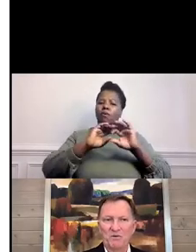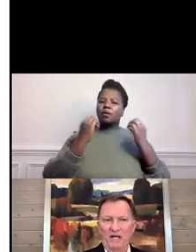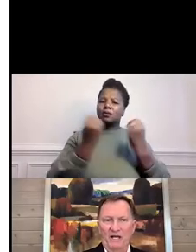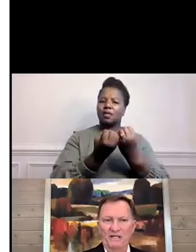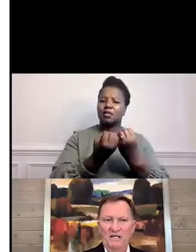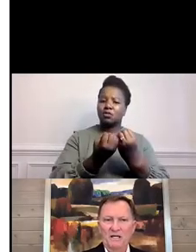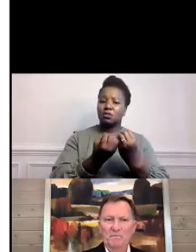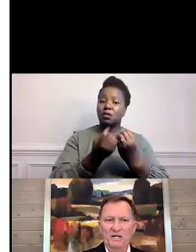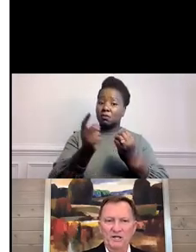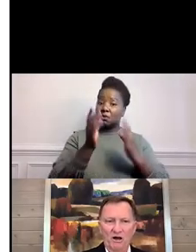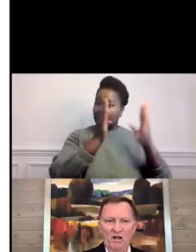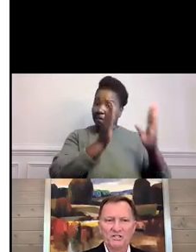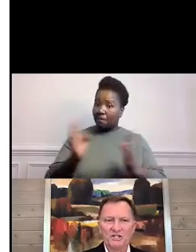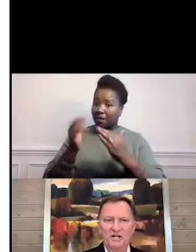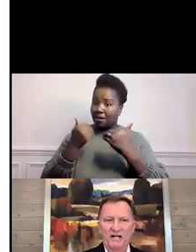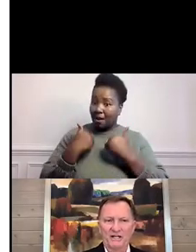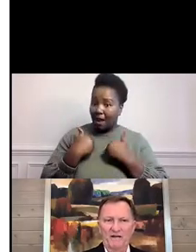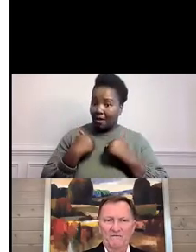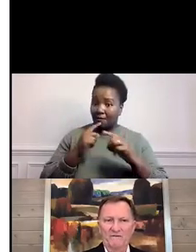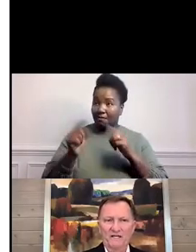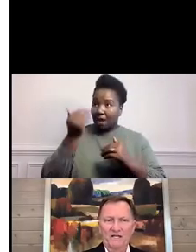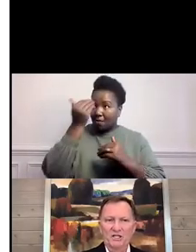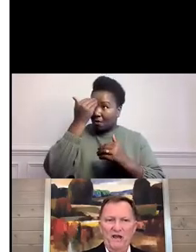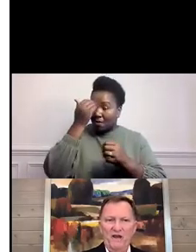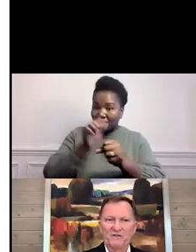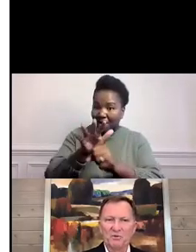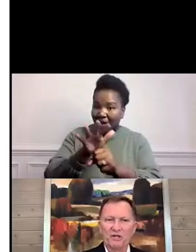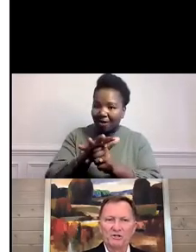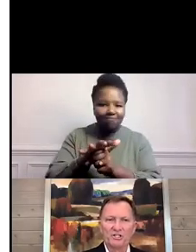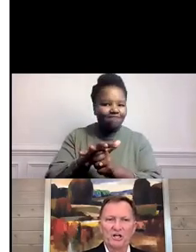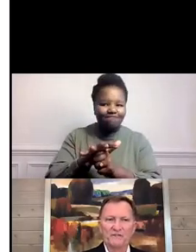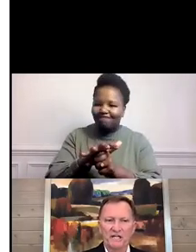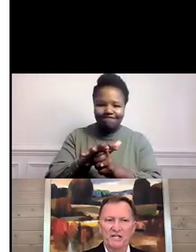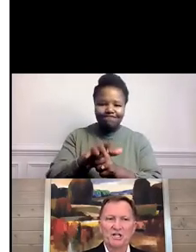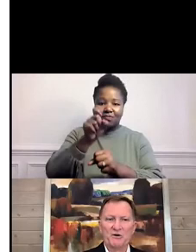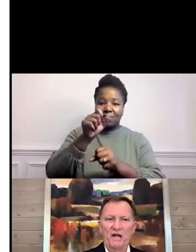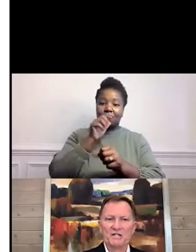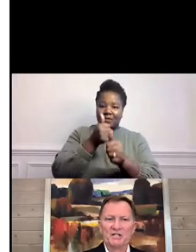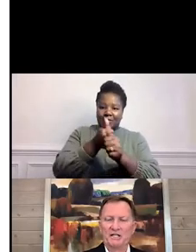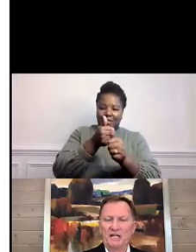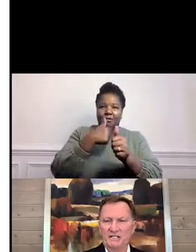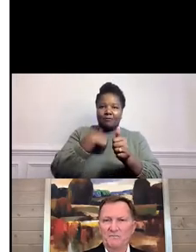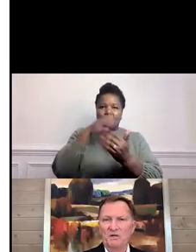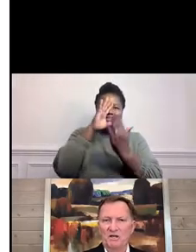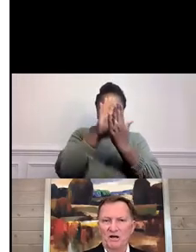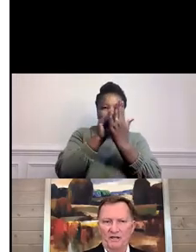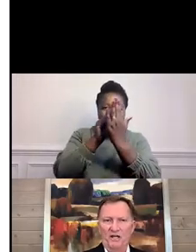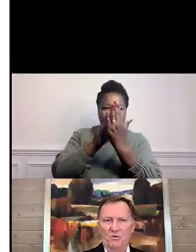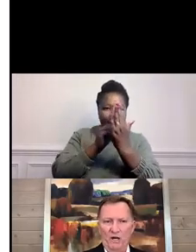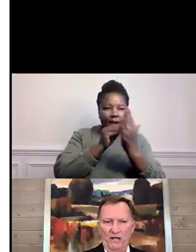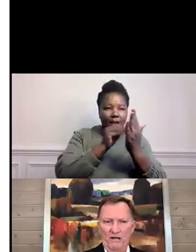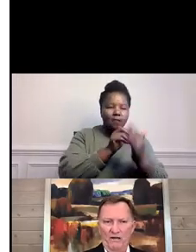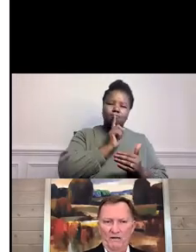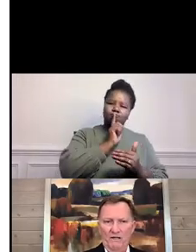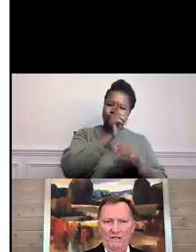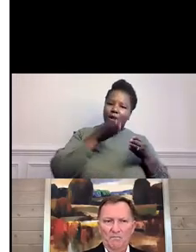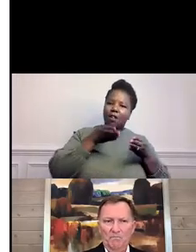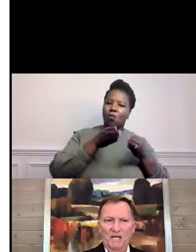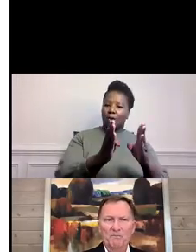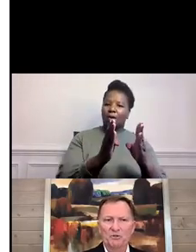might have a plan, but knowledge is not enough. You have to bring yourself to each interaction in a deeply authentic way.